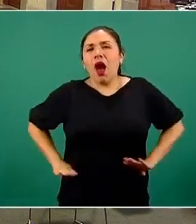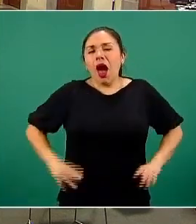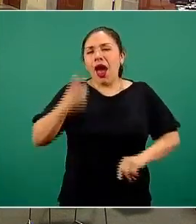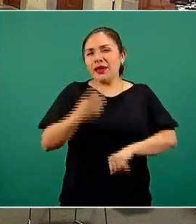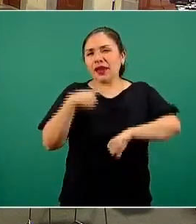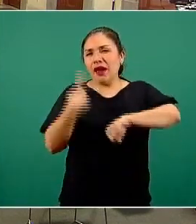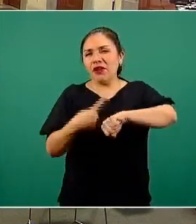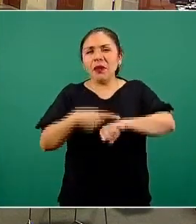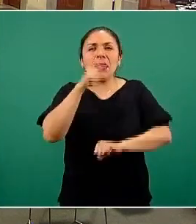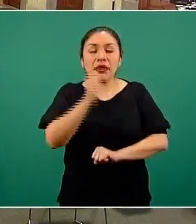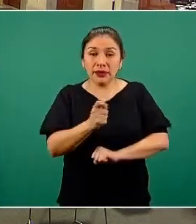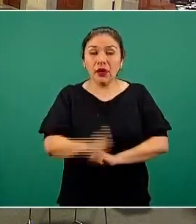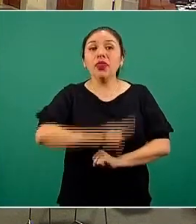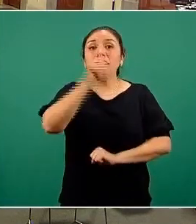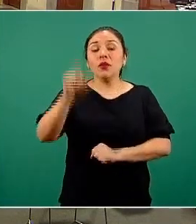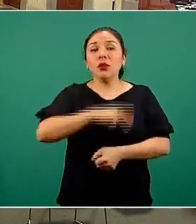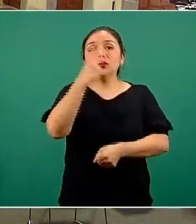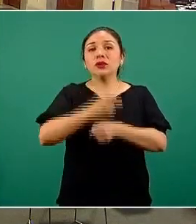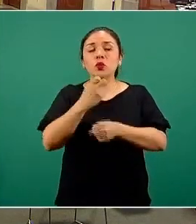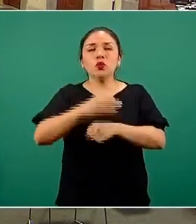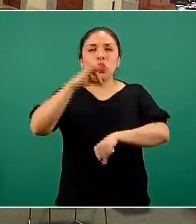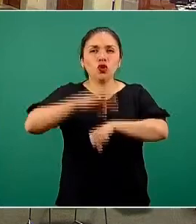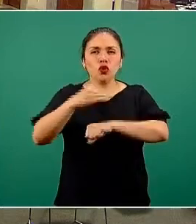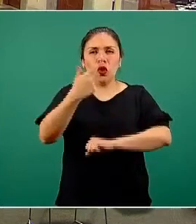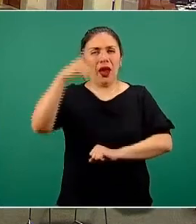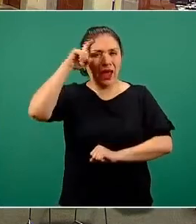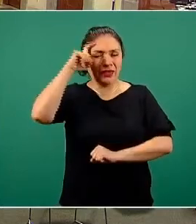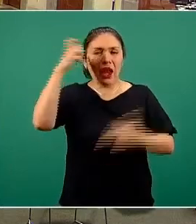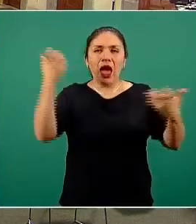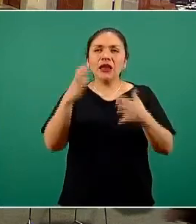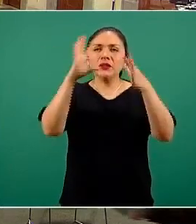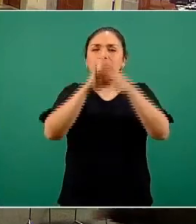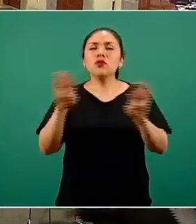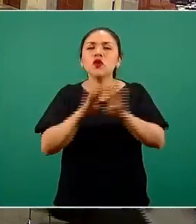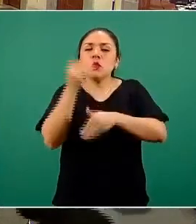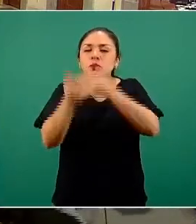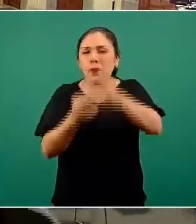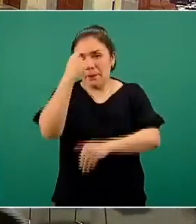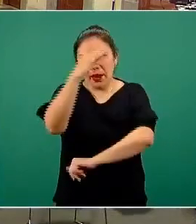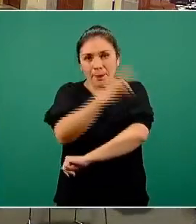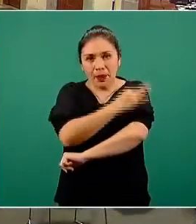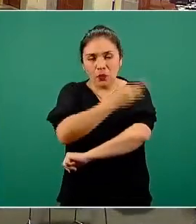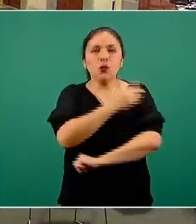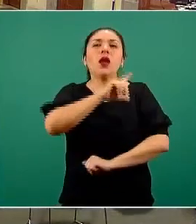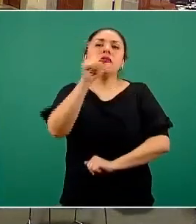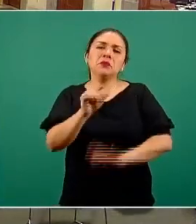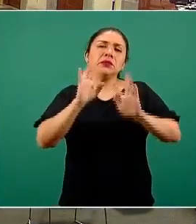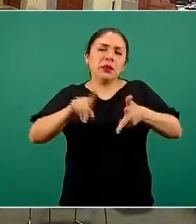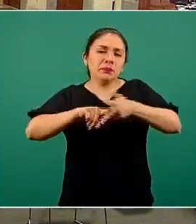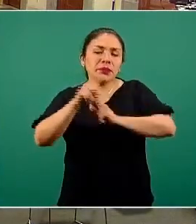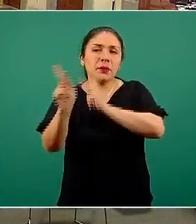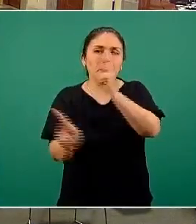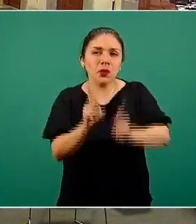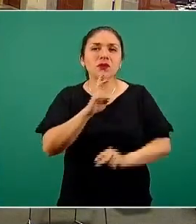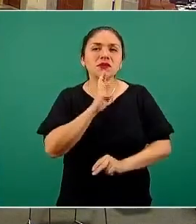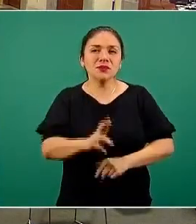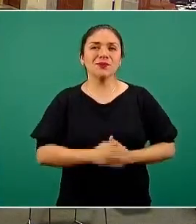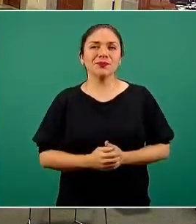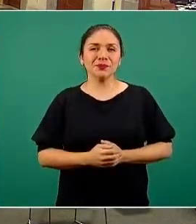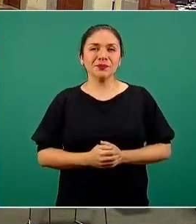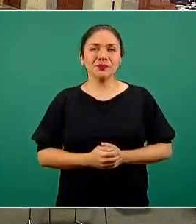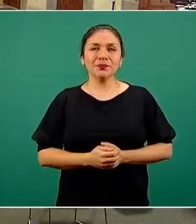epidemics and the Dr. López-Gatell will present the advance of the vaccine and, later on, to ask questions and answers.